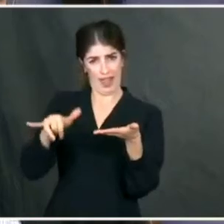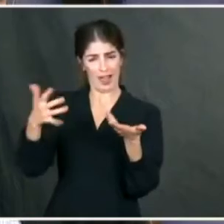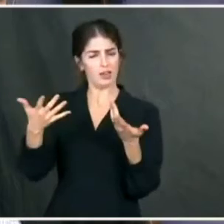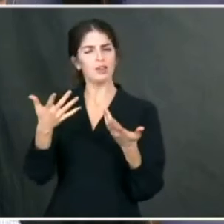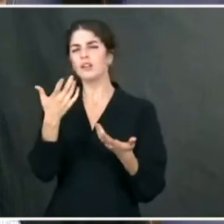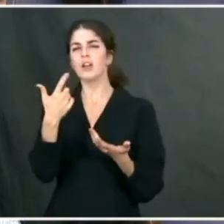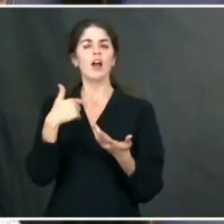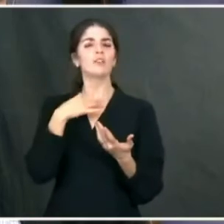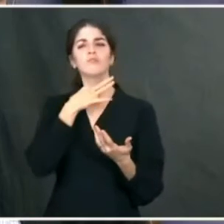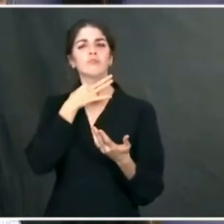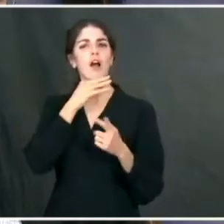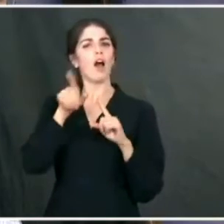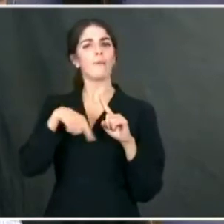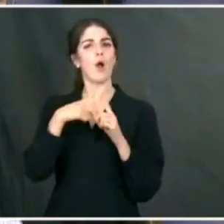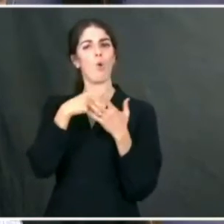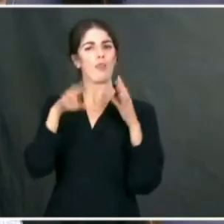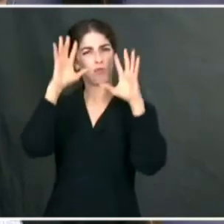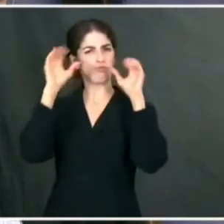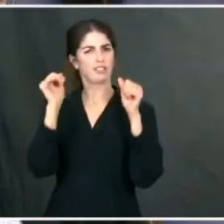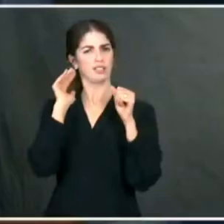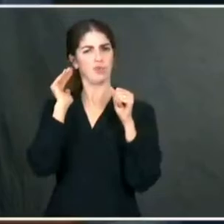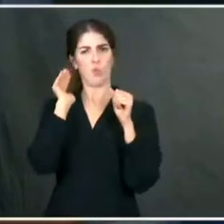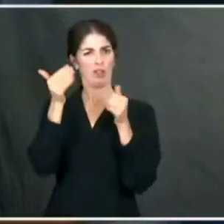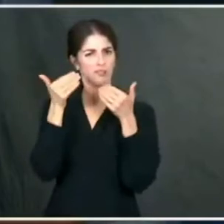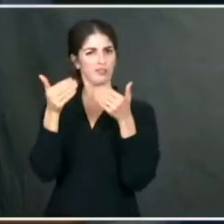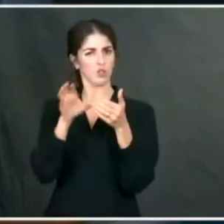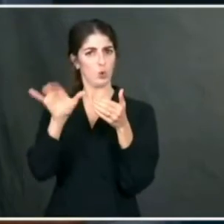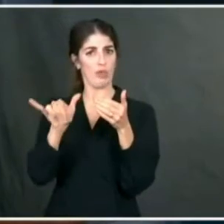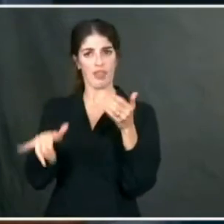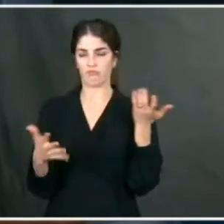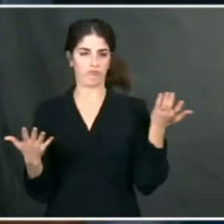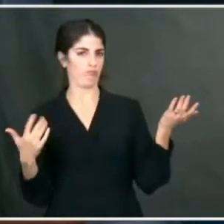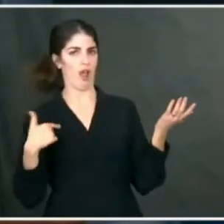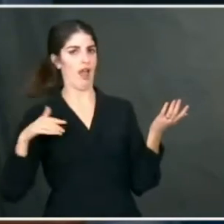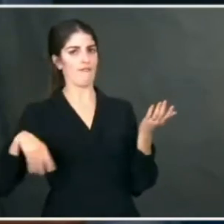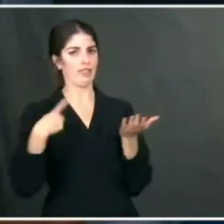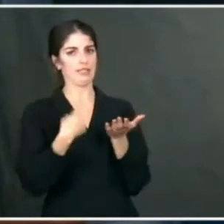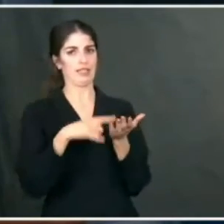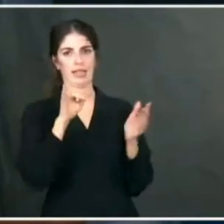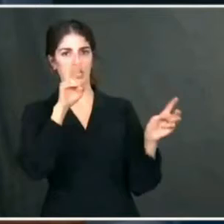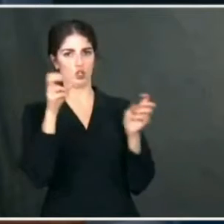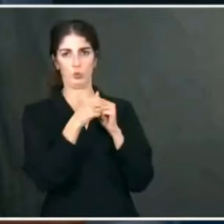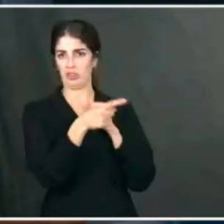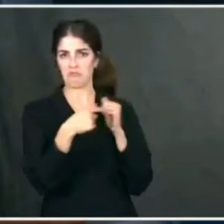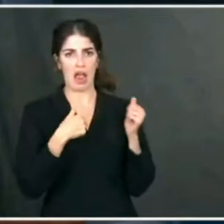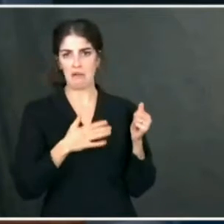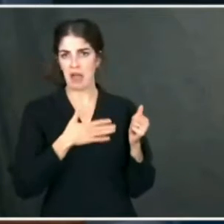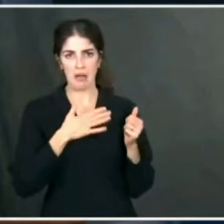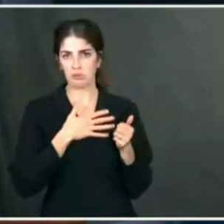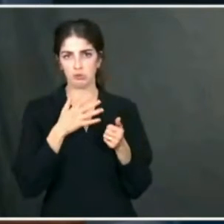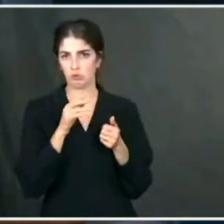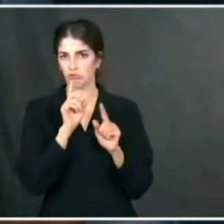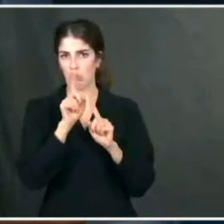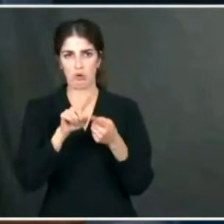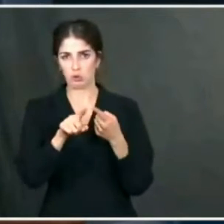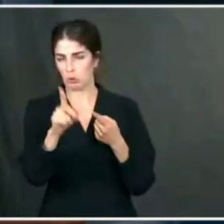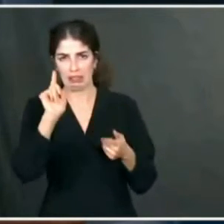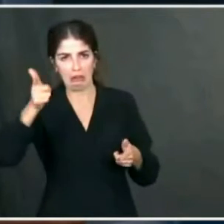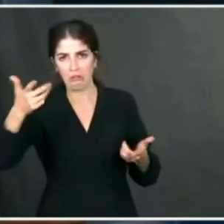What's the President going to do on that? I haven't discussed that particular issue with him. I'm happy to circle back with you, but